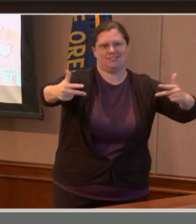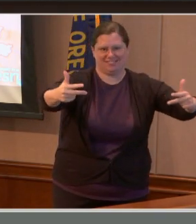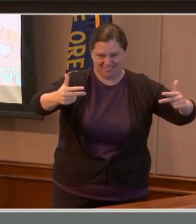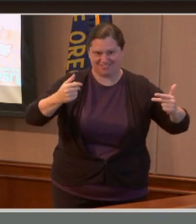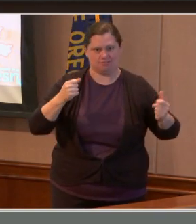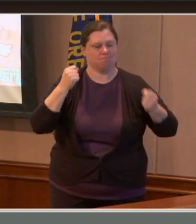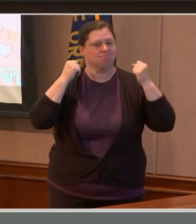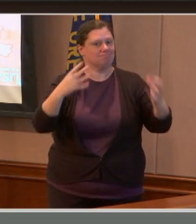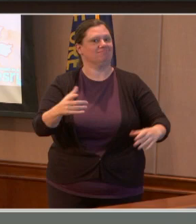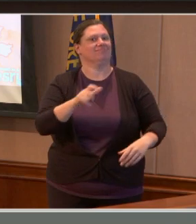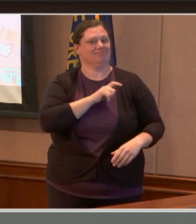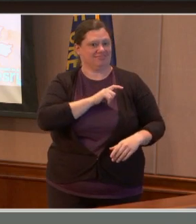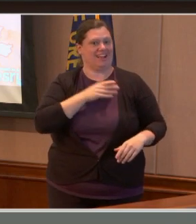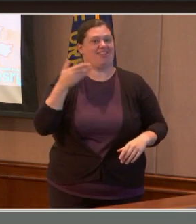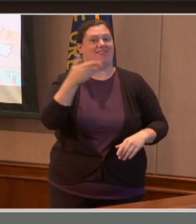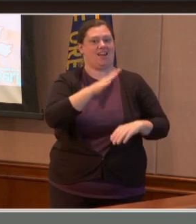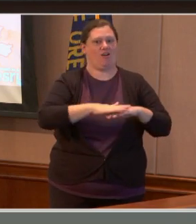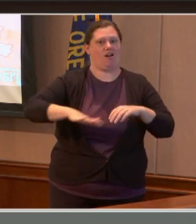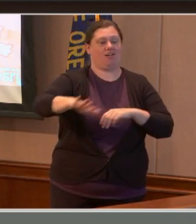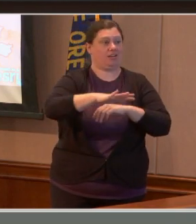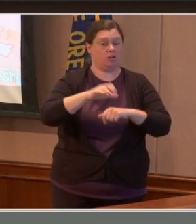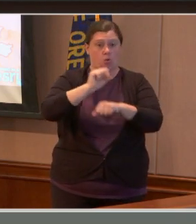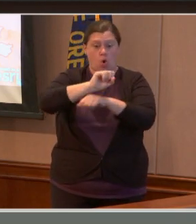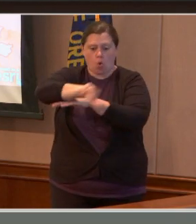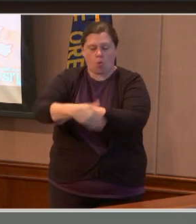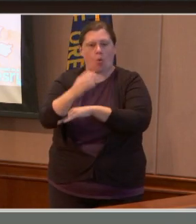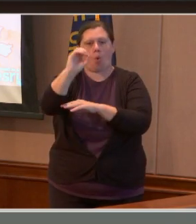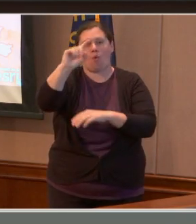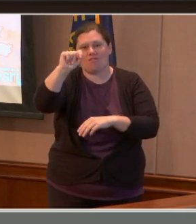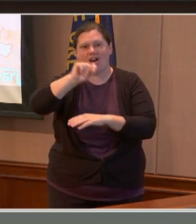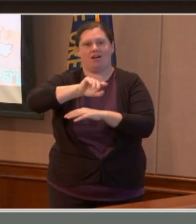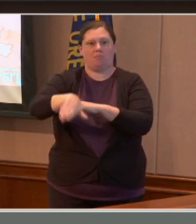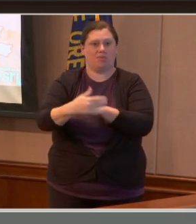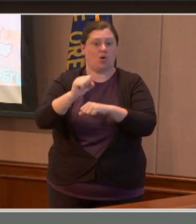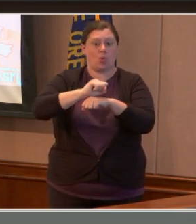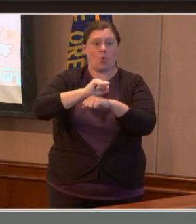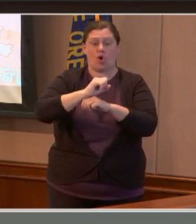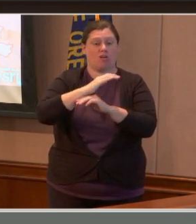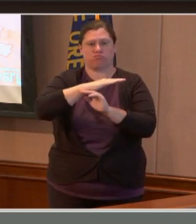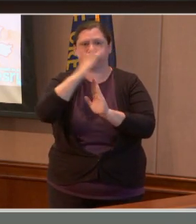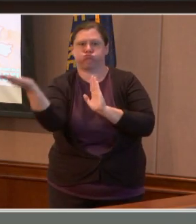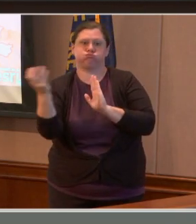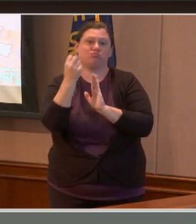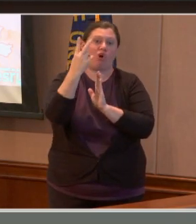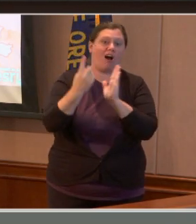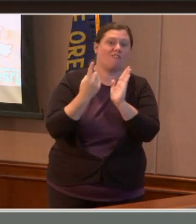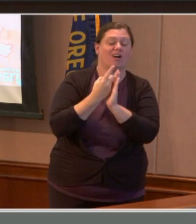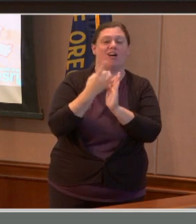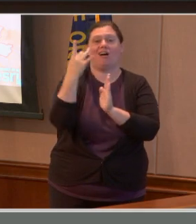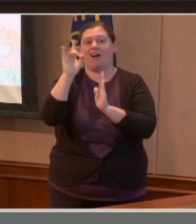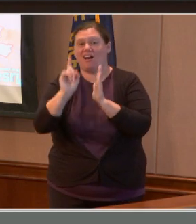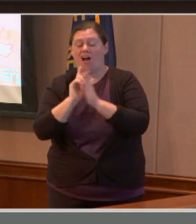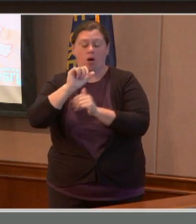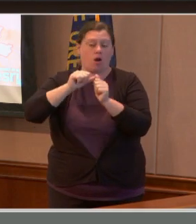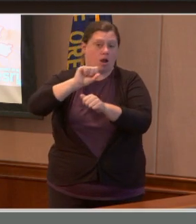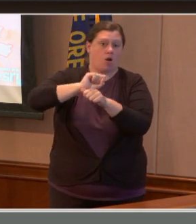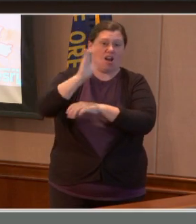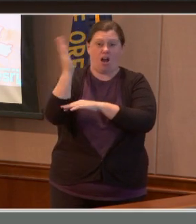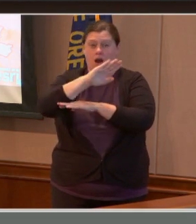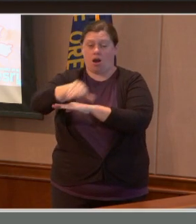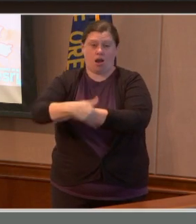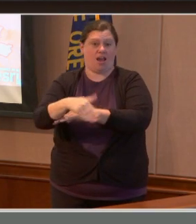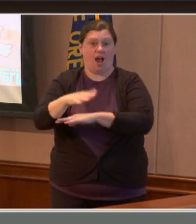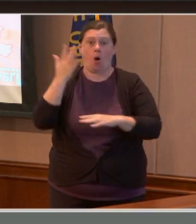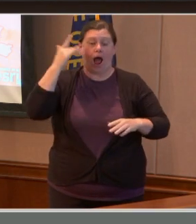overtime, extended to 12-hour shifts, and people were working literally around the clock to make sure we're keeping residents safe. But it